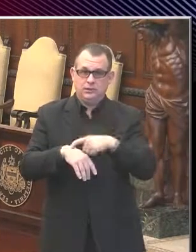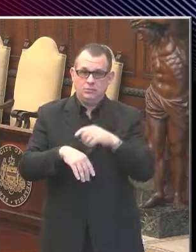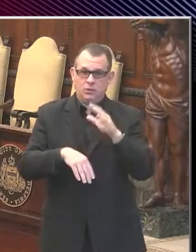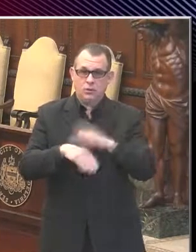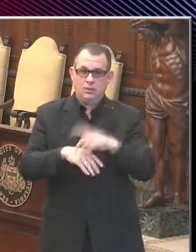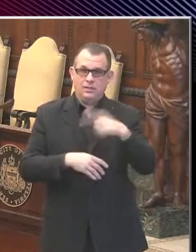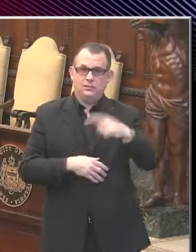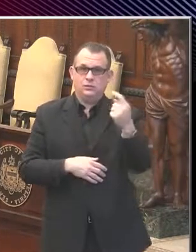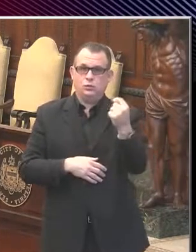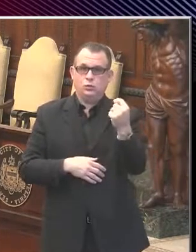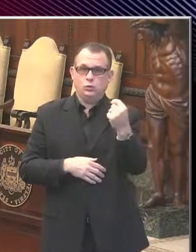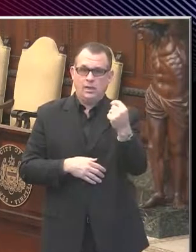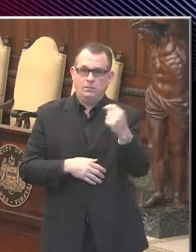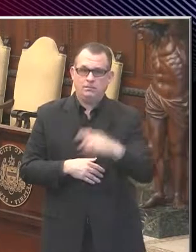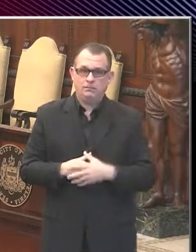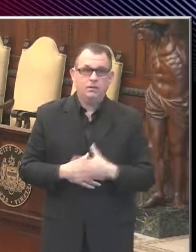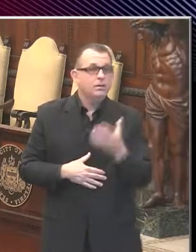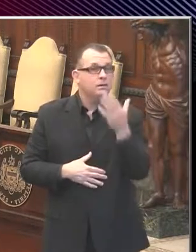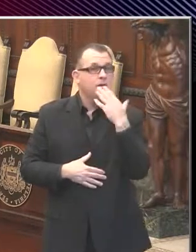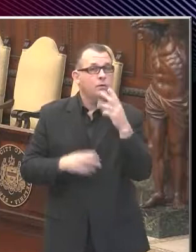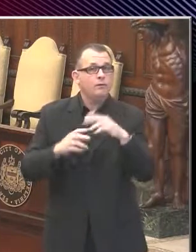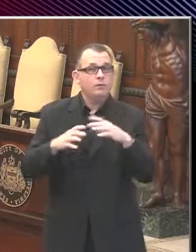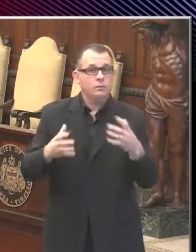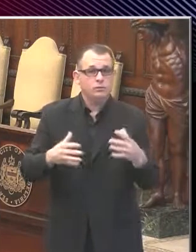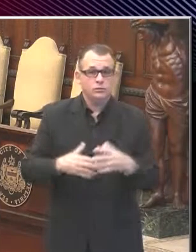Tuesday. Until then, thank you for joining us.